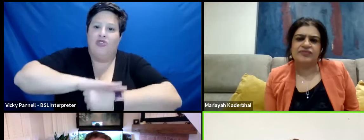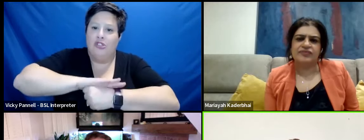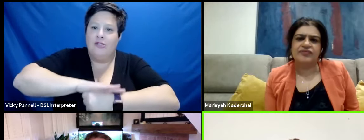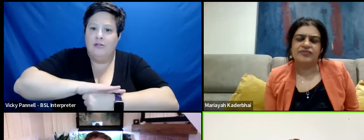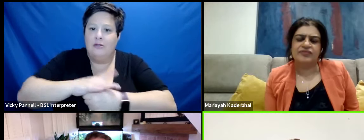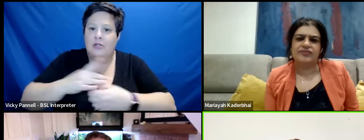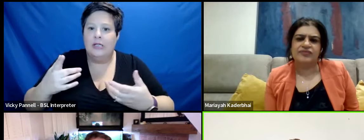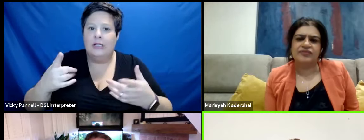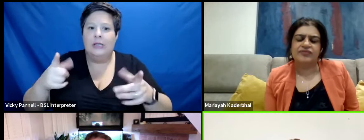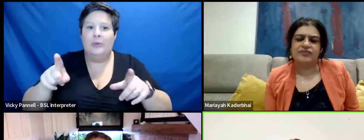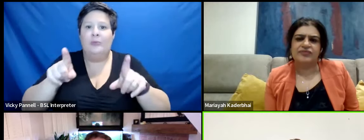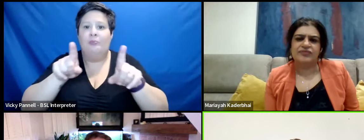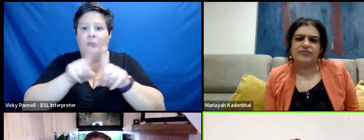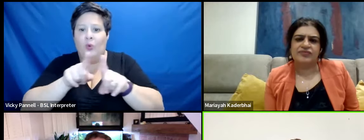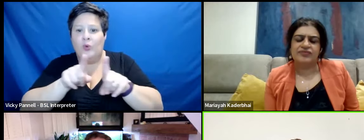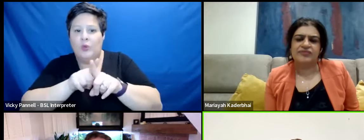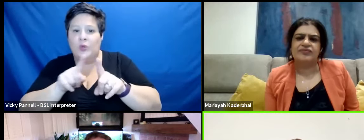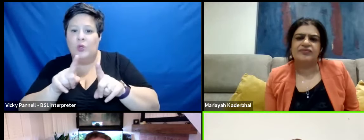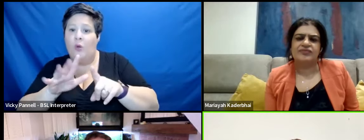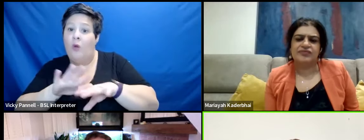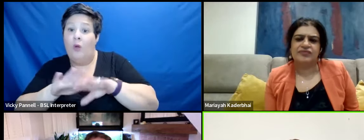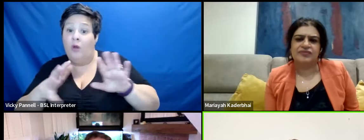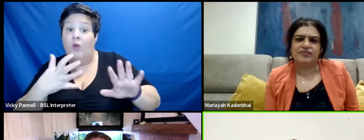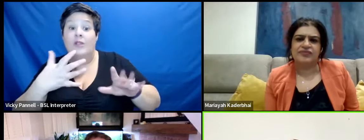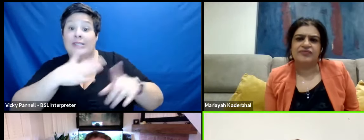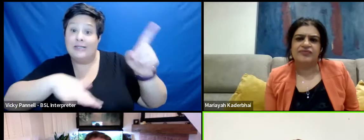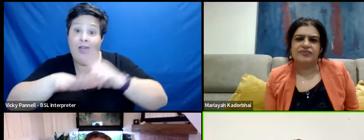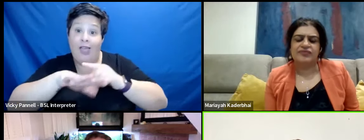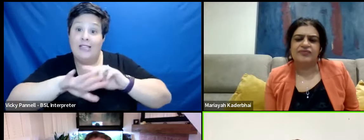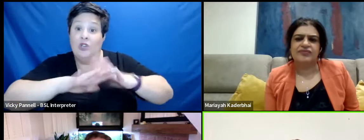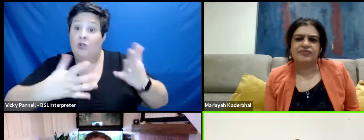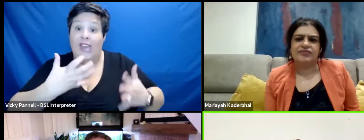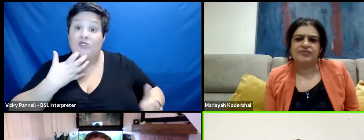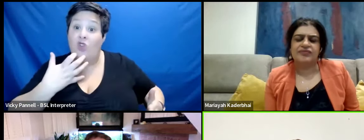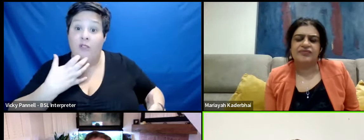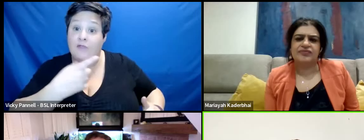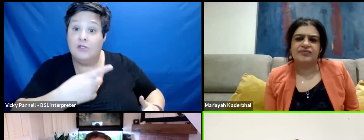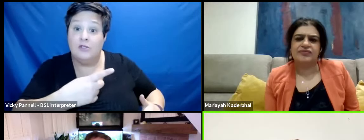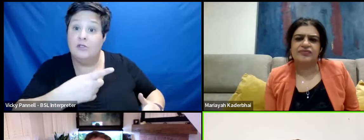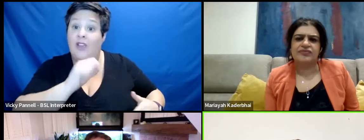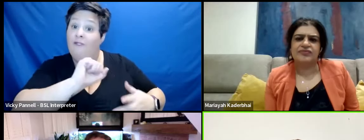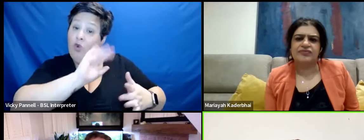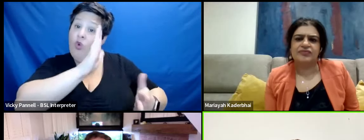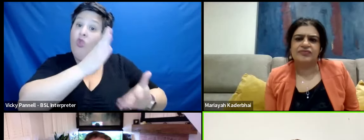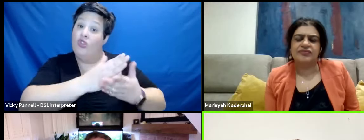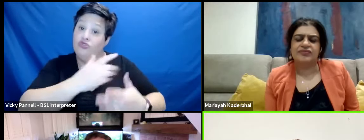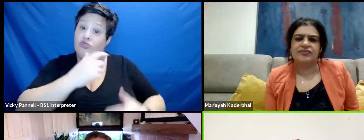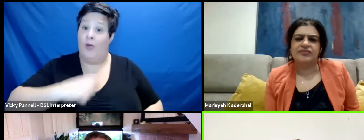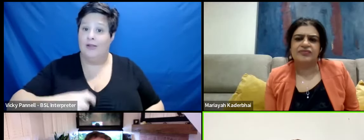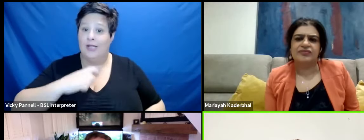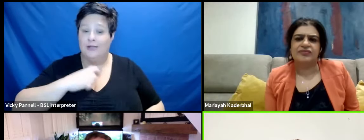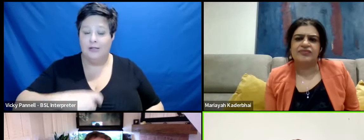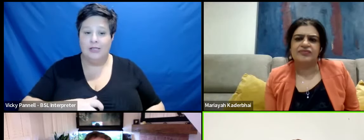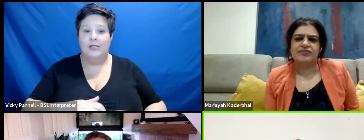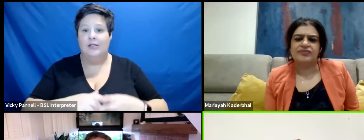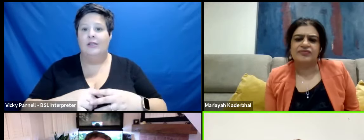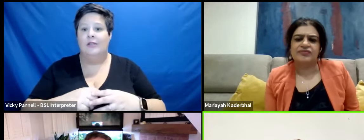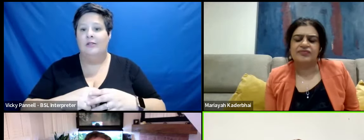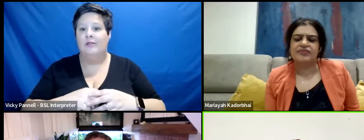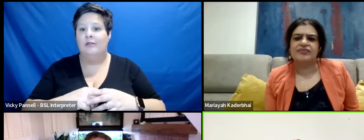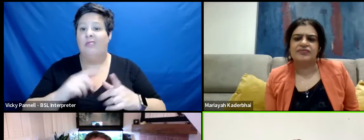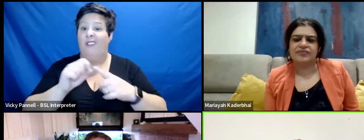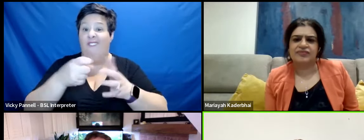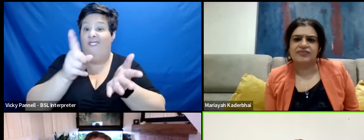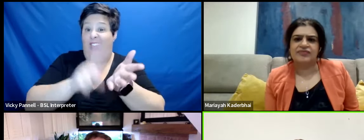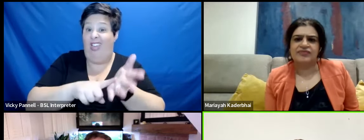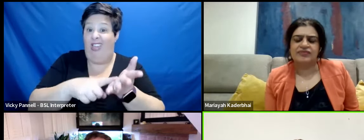but also due to an intolerance a societal intolerance for that for that true identity that that that that Phil